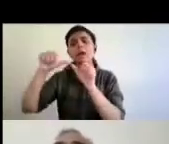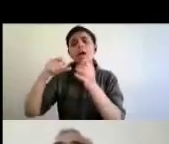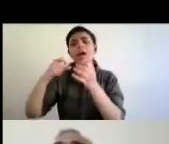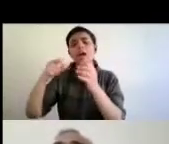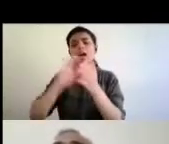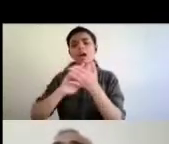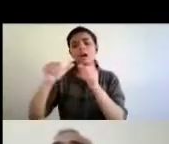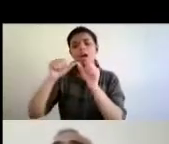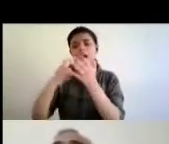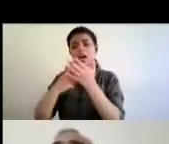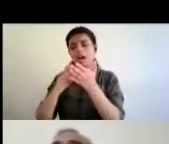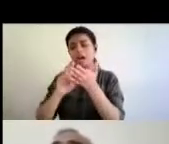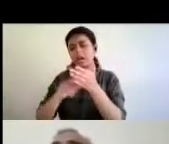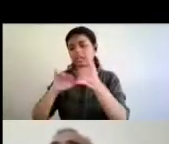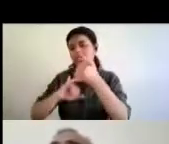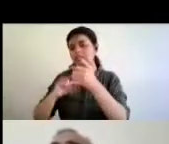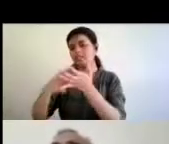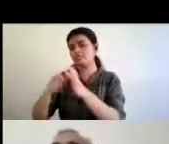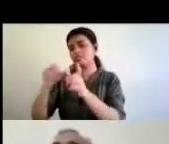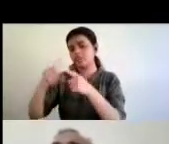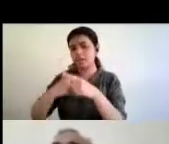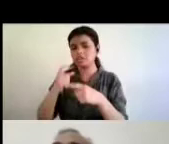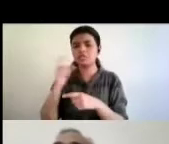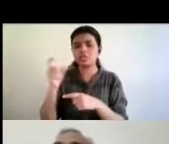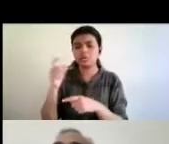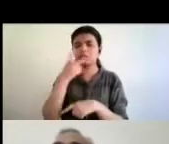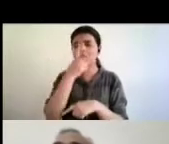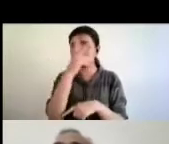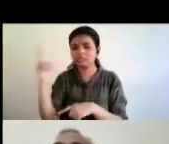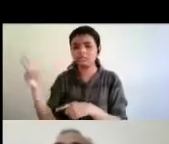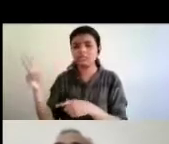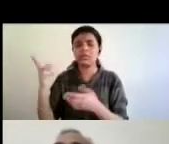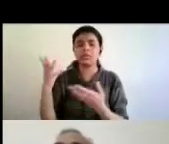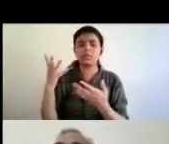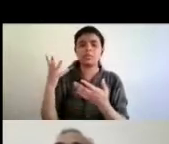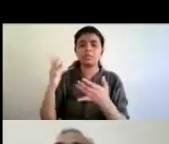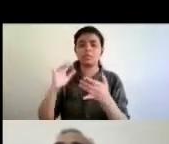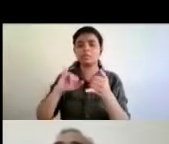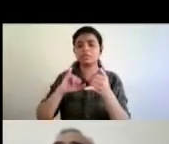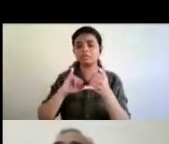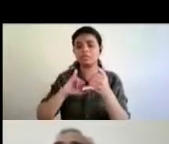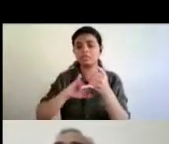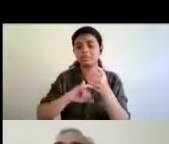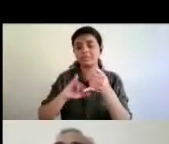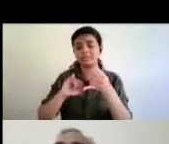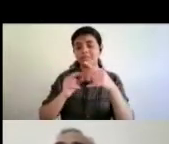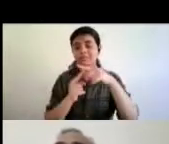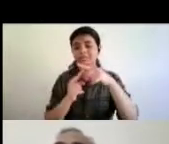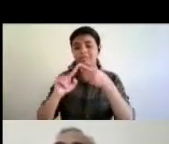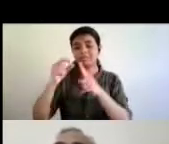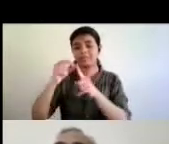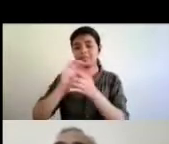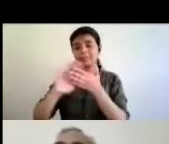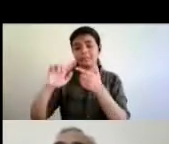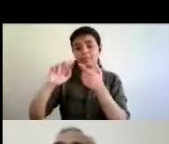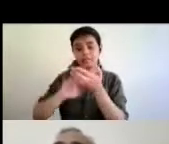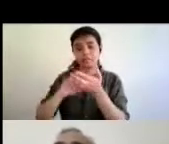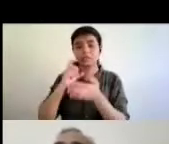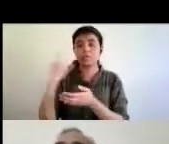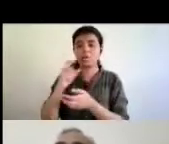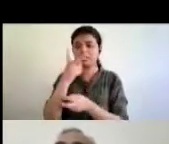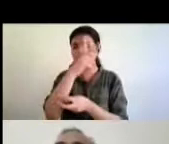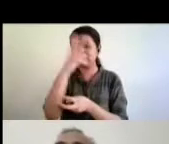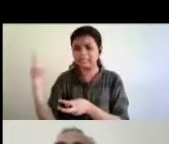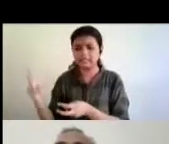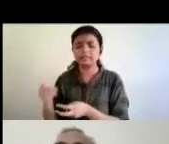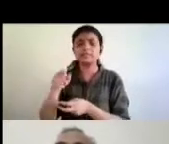a saint-student college student so how do how do people in different colleges in same city and not to talk of the different cities